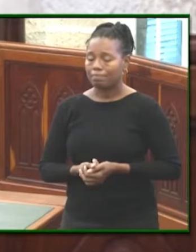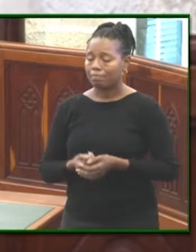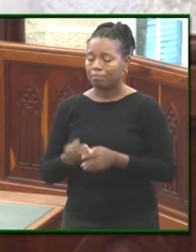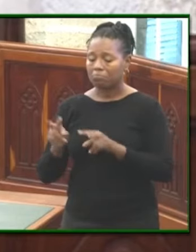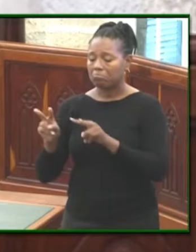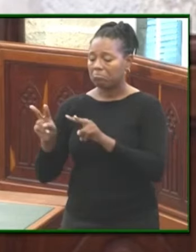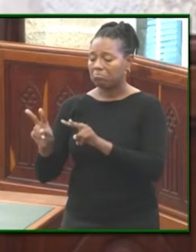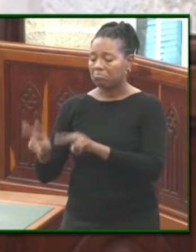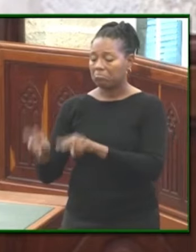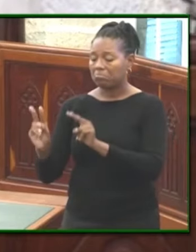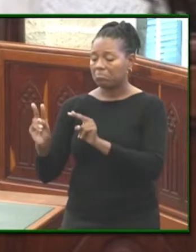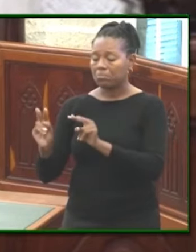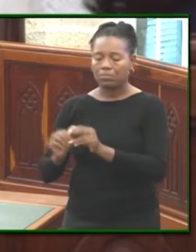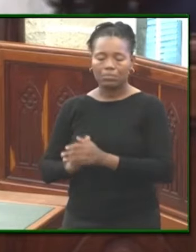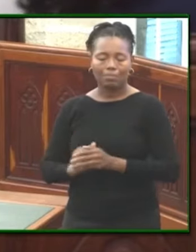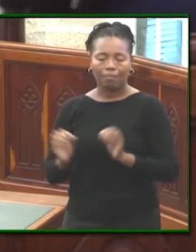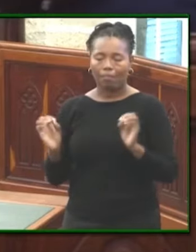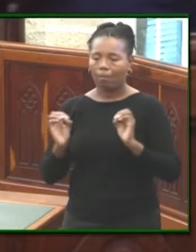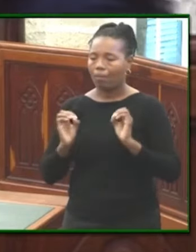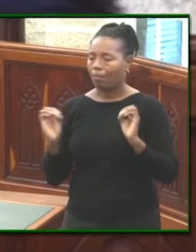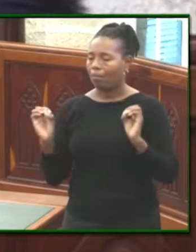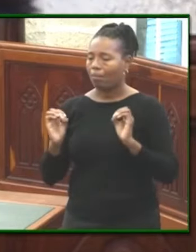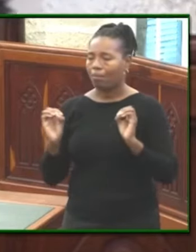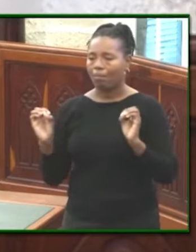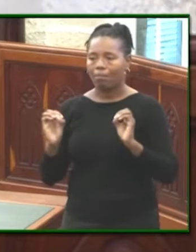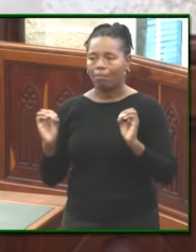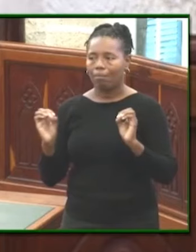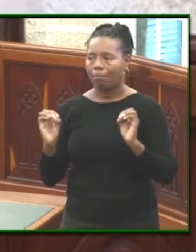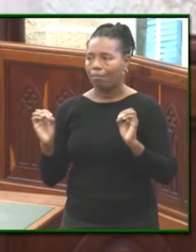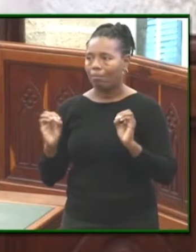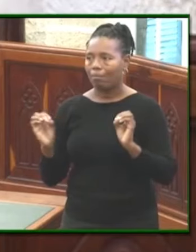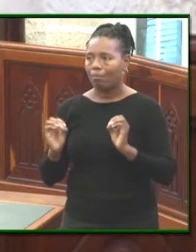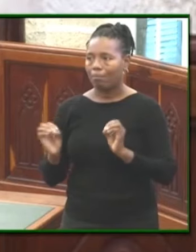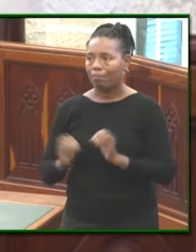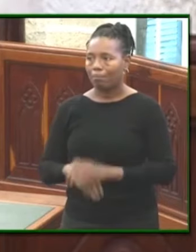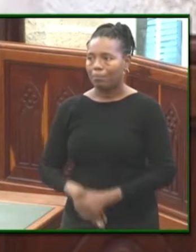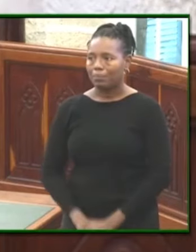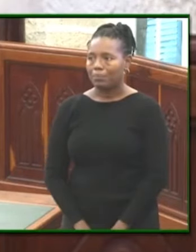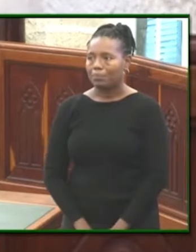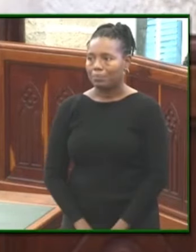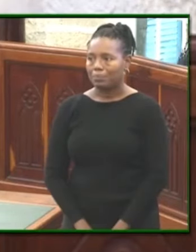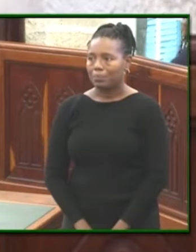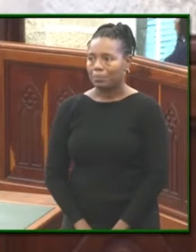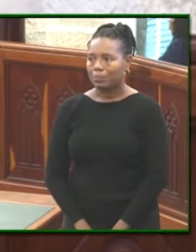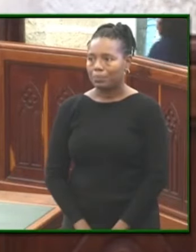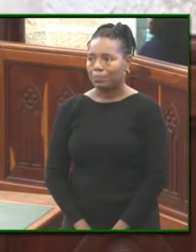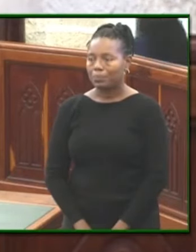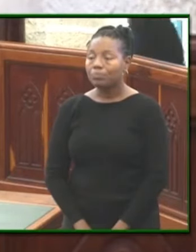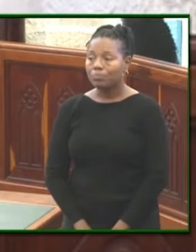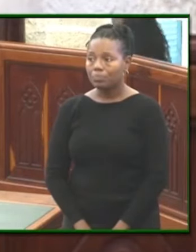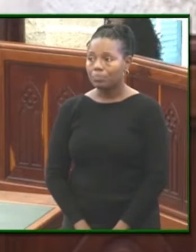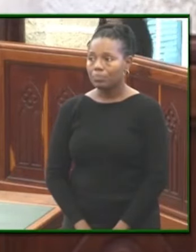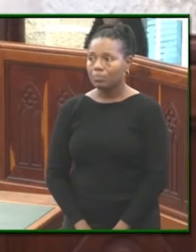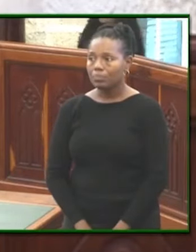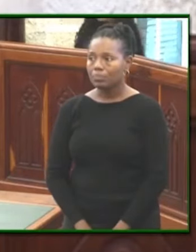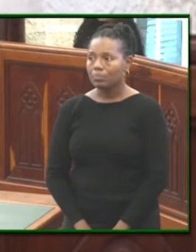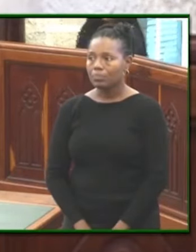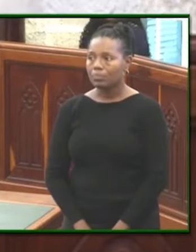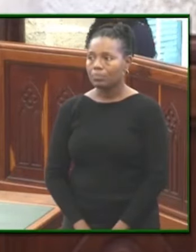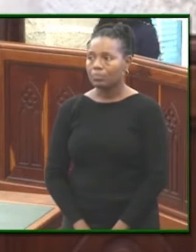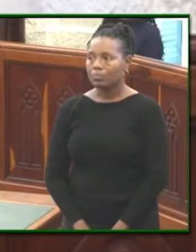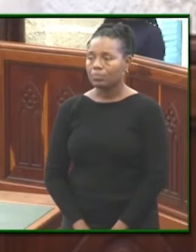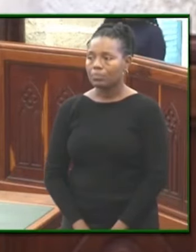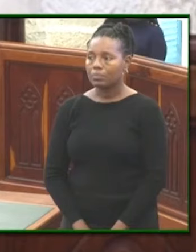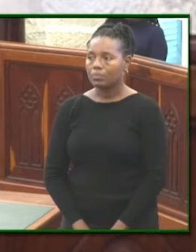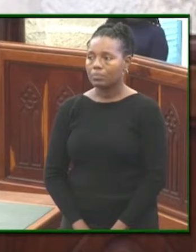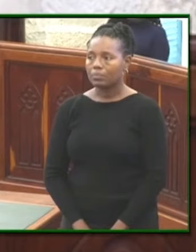and then as a society we move from condescension and